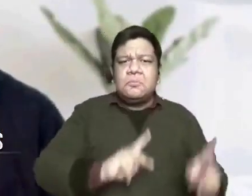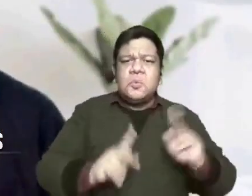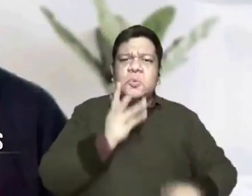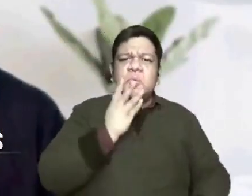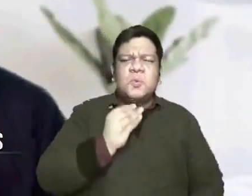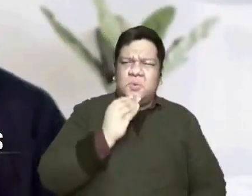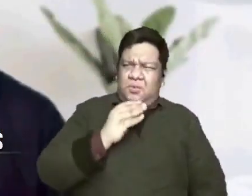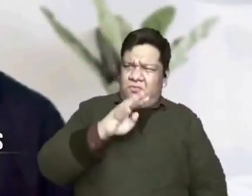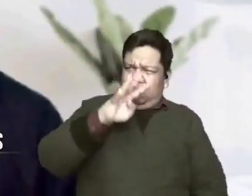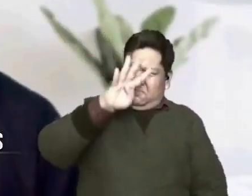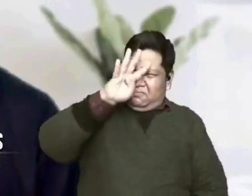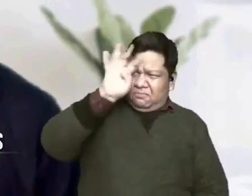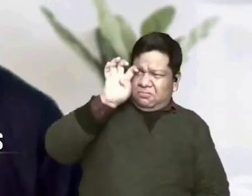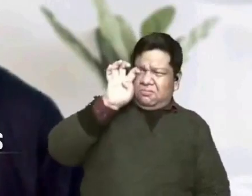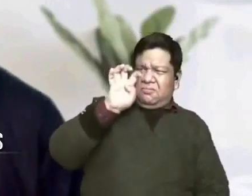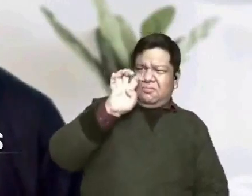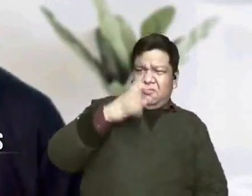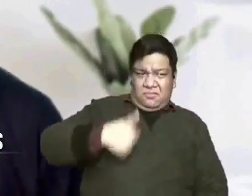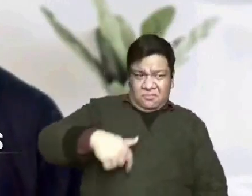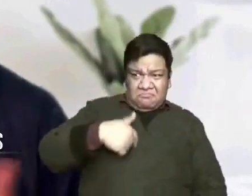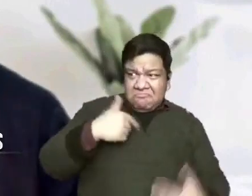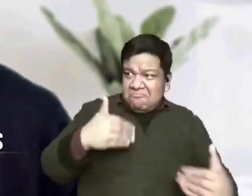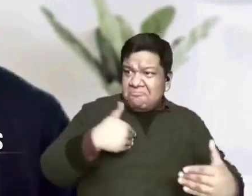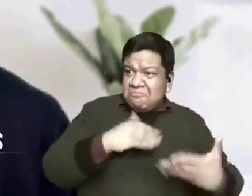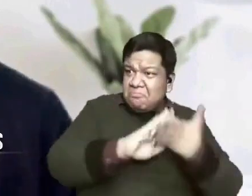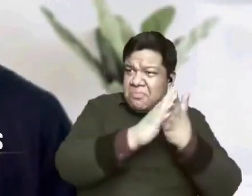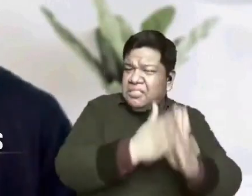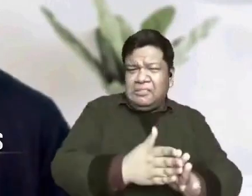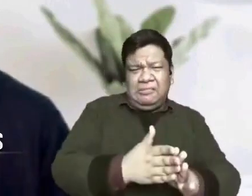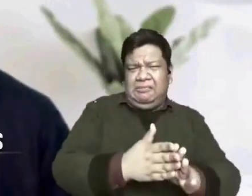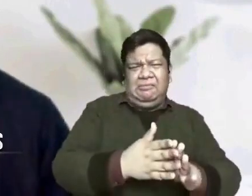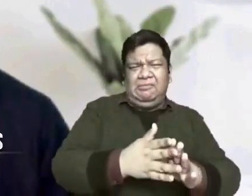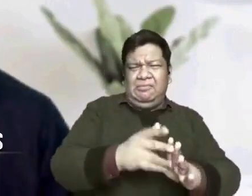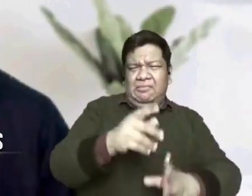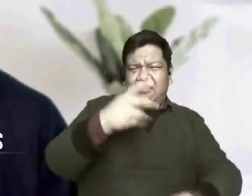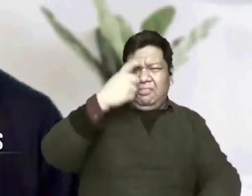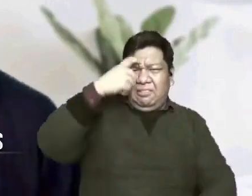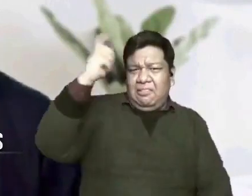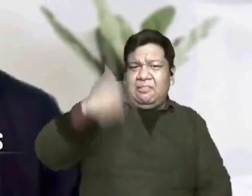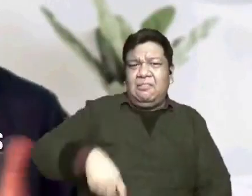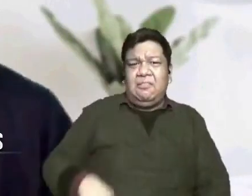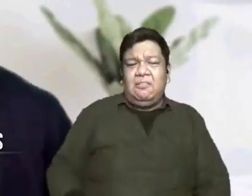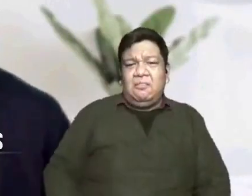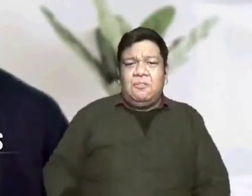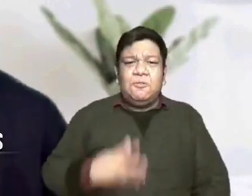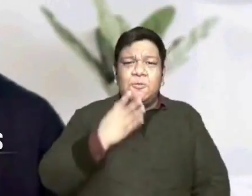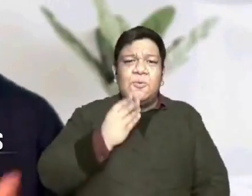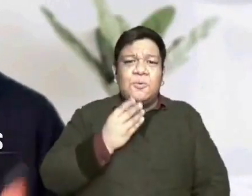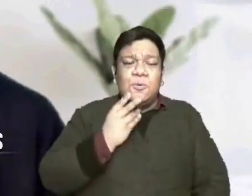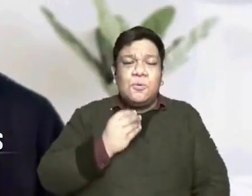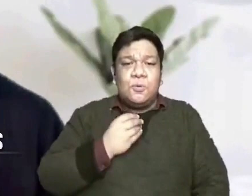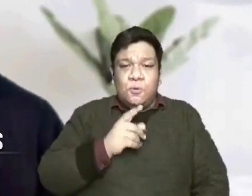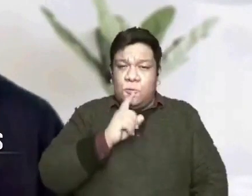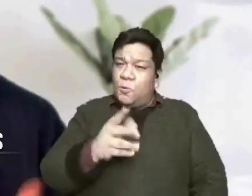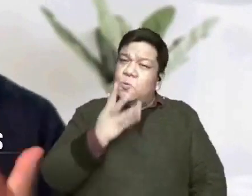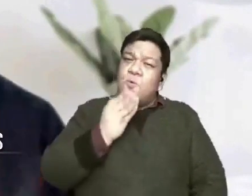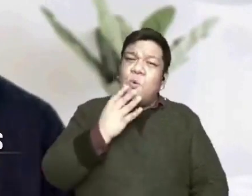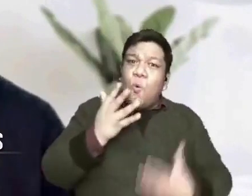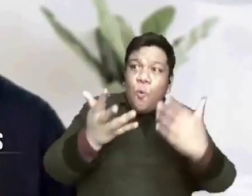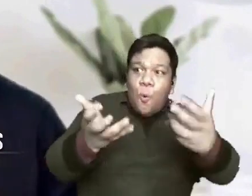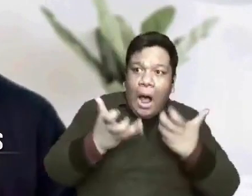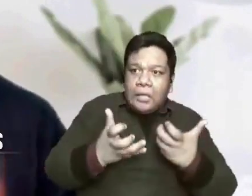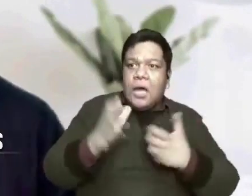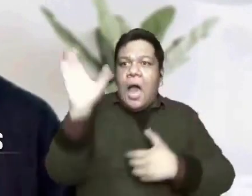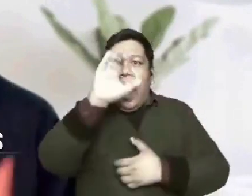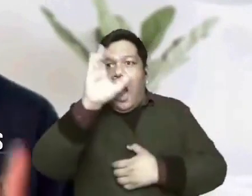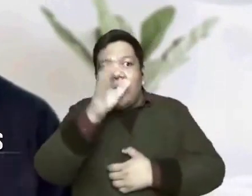something that is a hard-to-swallow kind of teaching, and irrelevant to them. Their ultimate plan was really to raise up